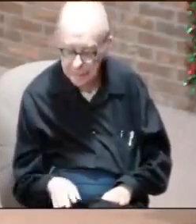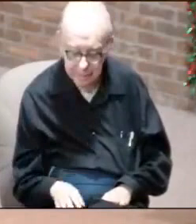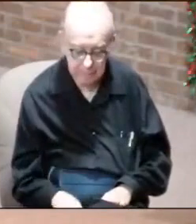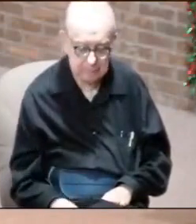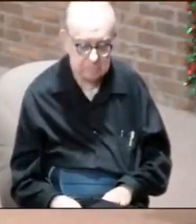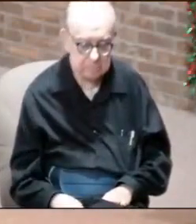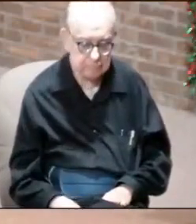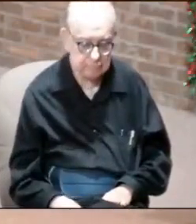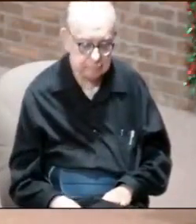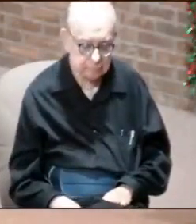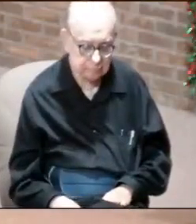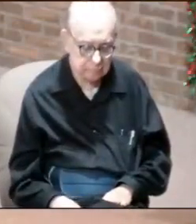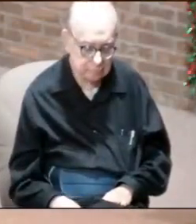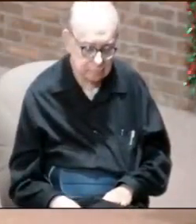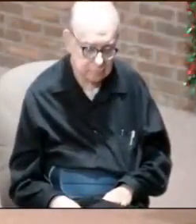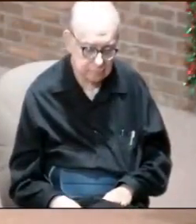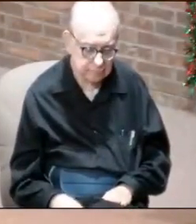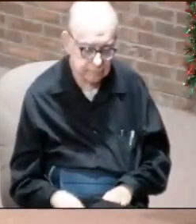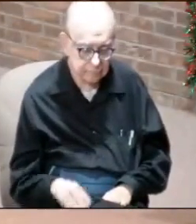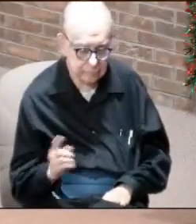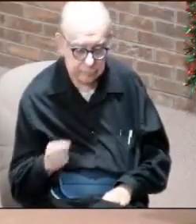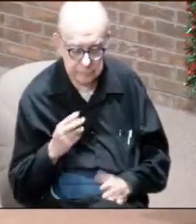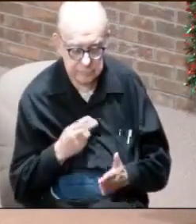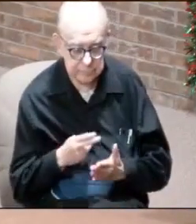The only one that's honest is the city dog catcher.